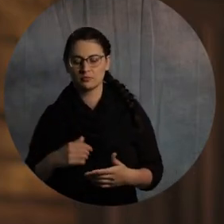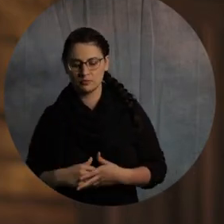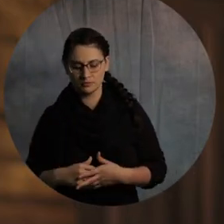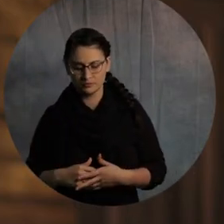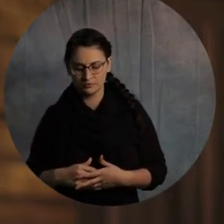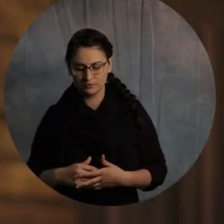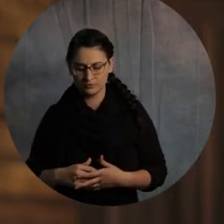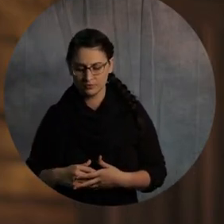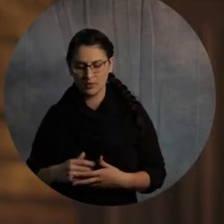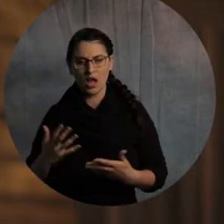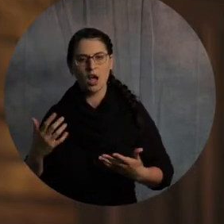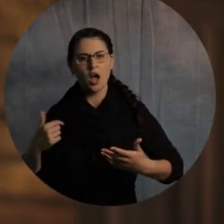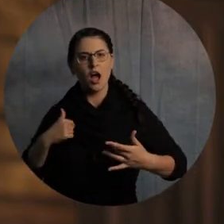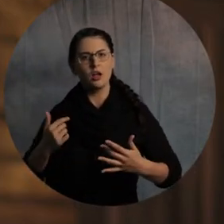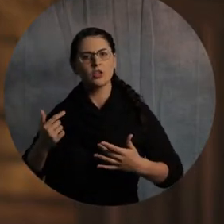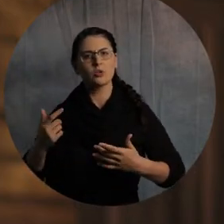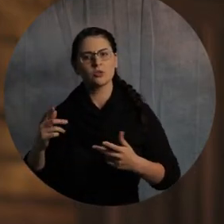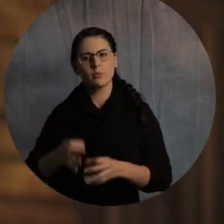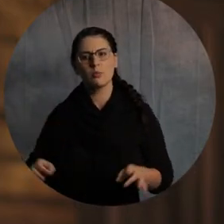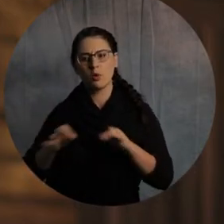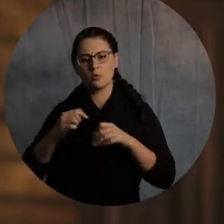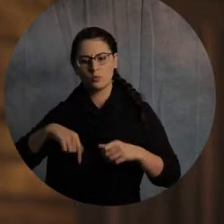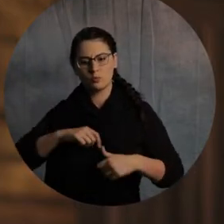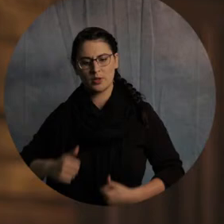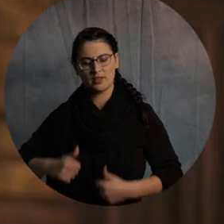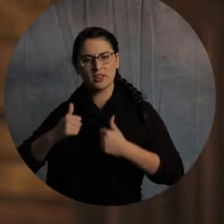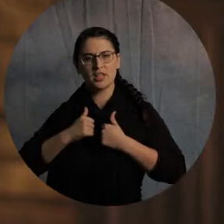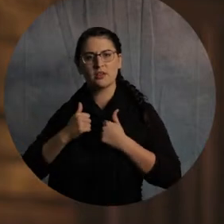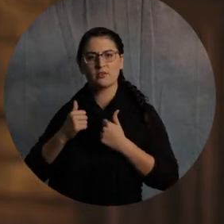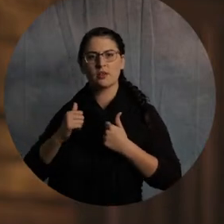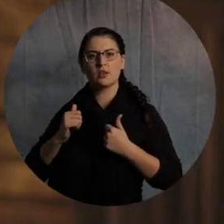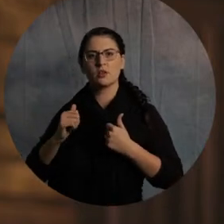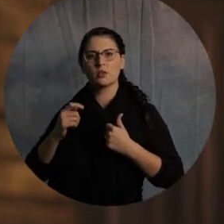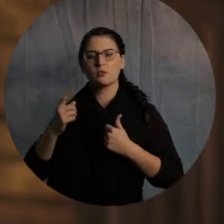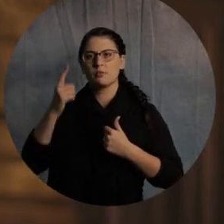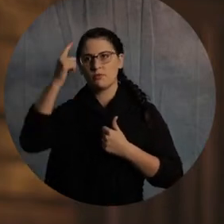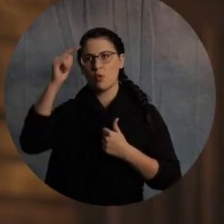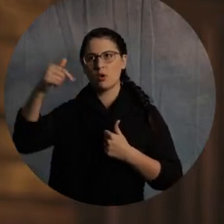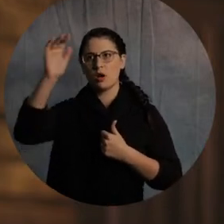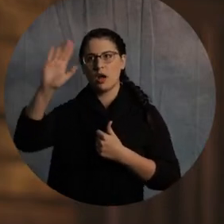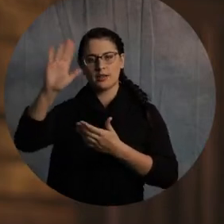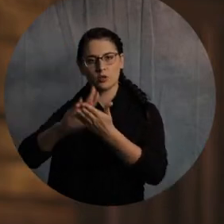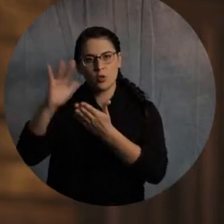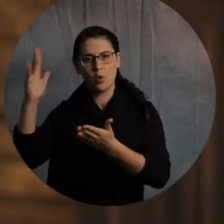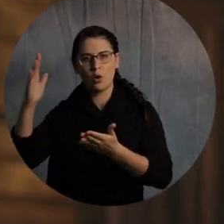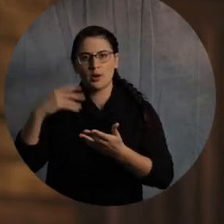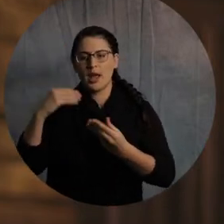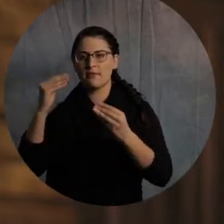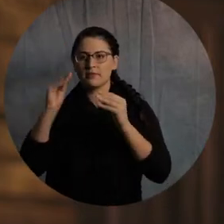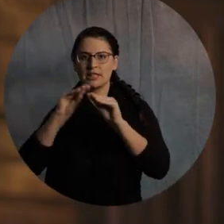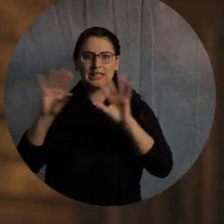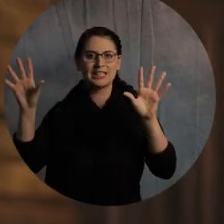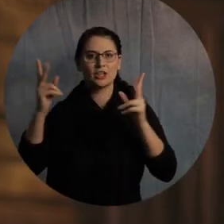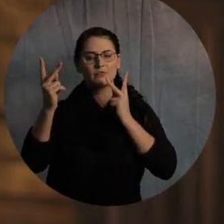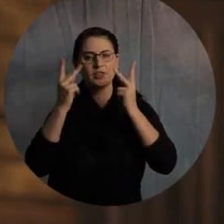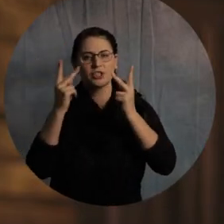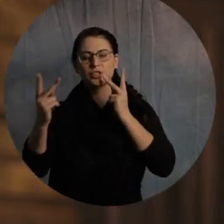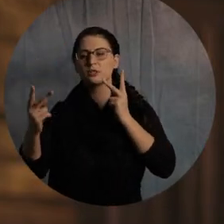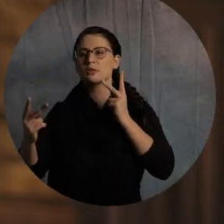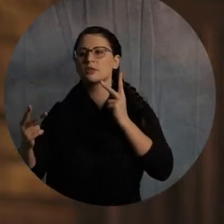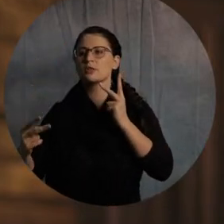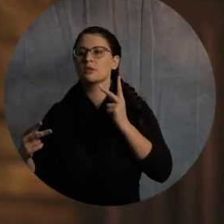do I live my life in a way that glorifies God, that guards my heart, and that gives me clear vision into, is this someone